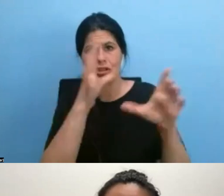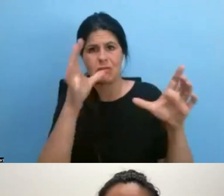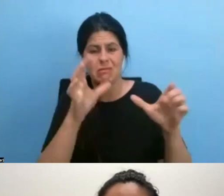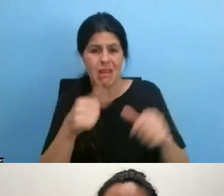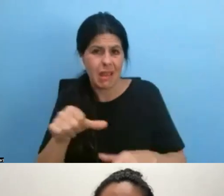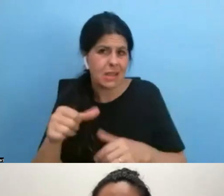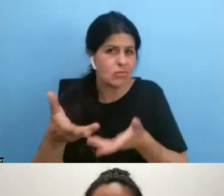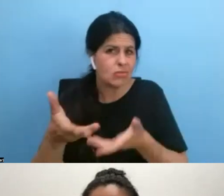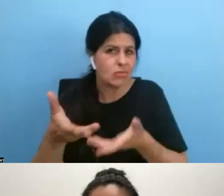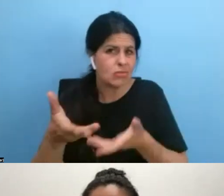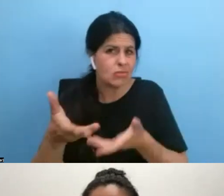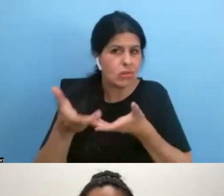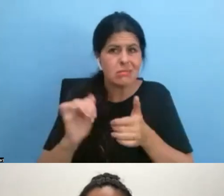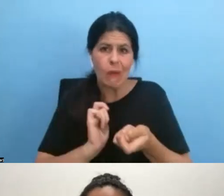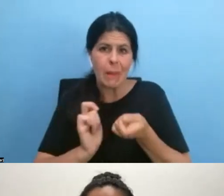like this?